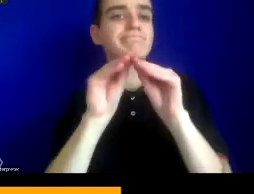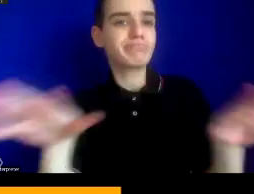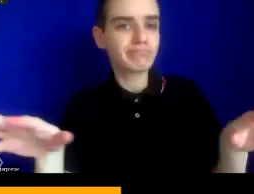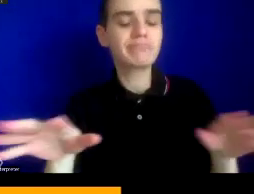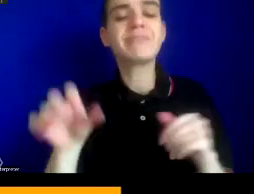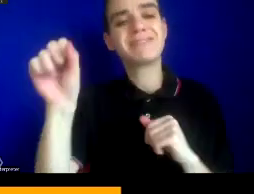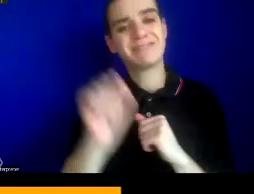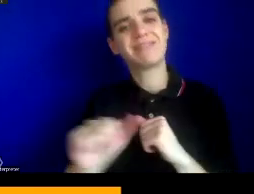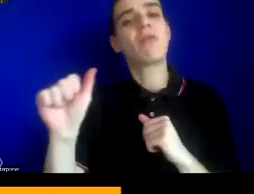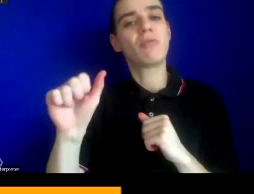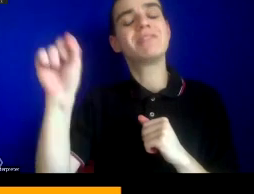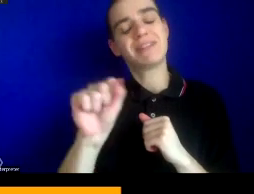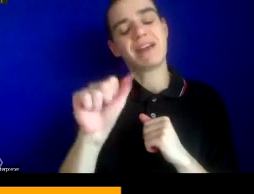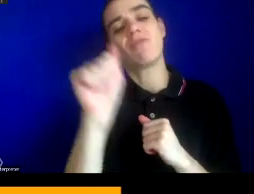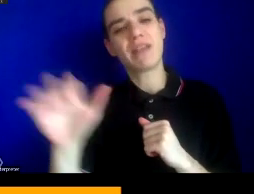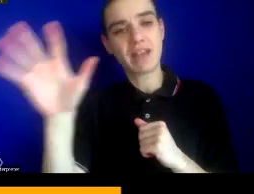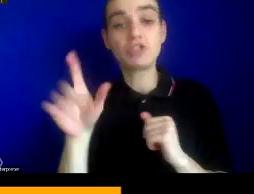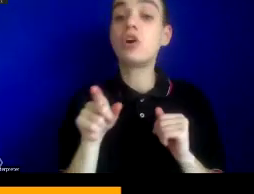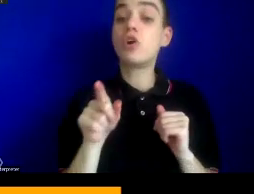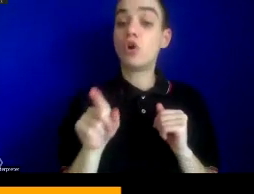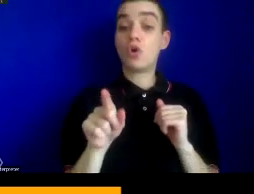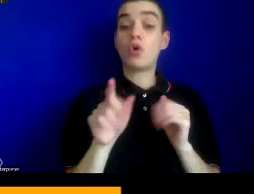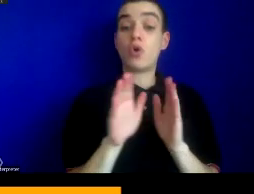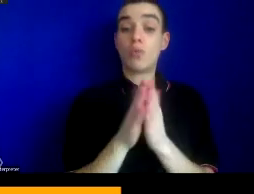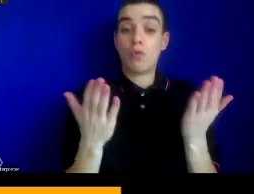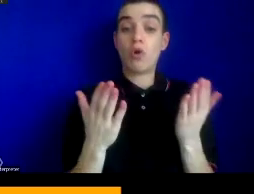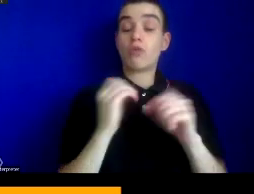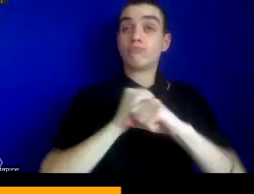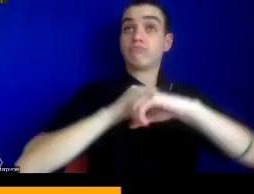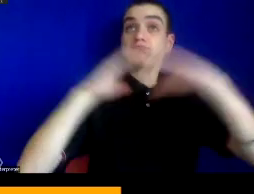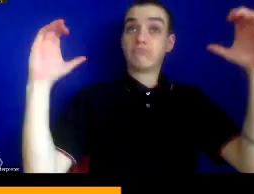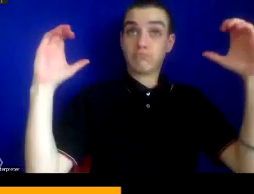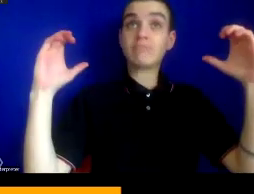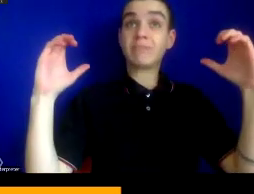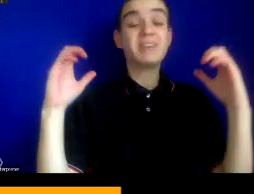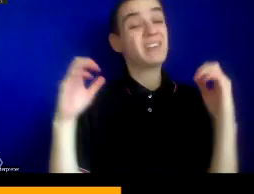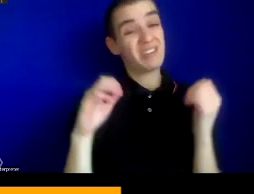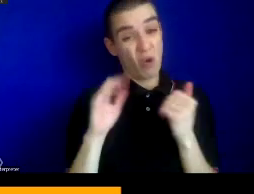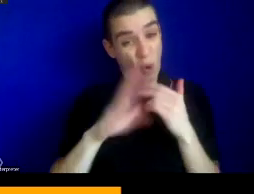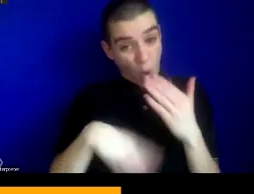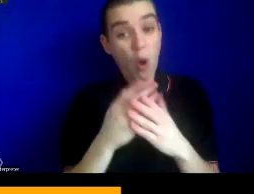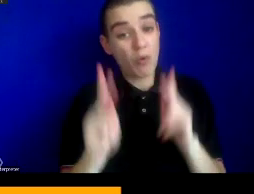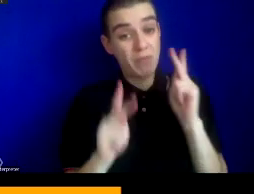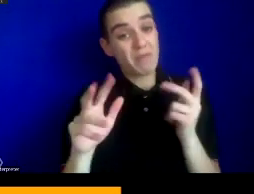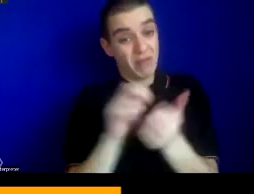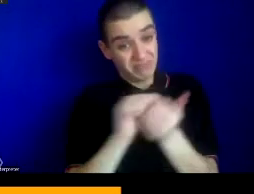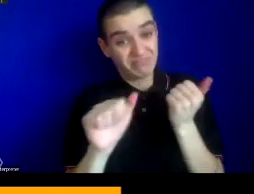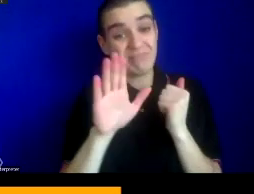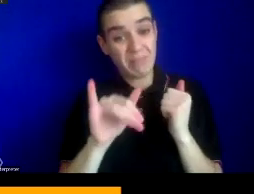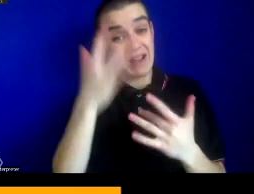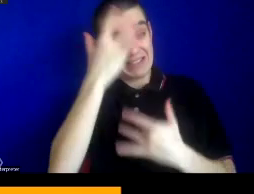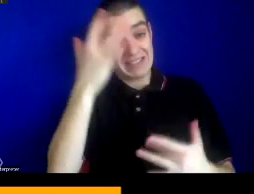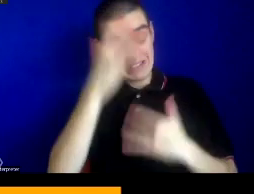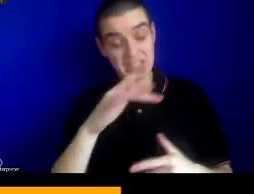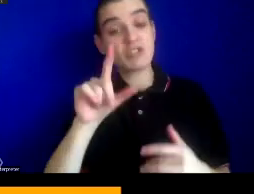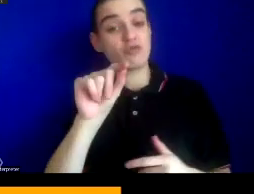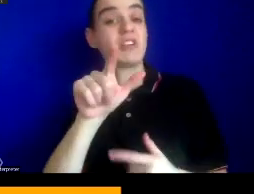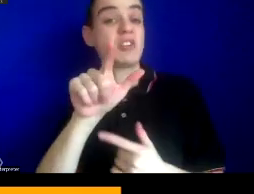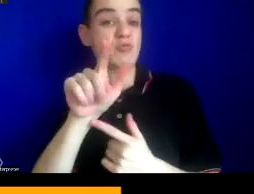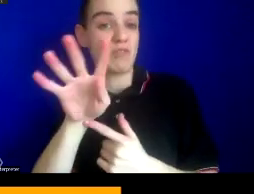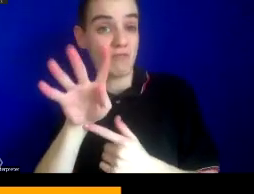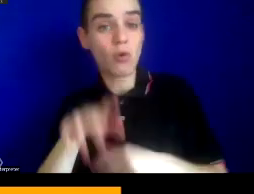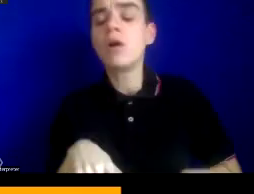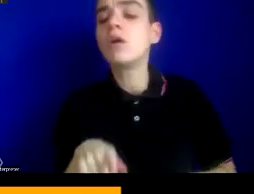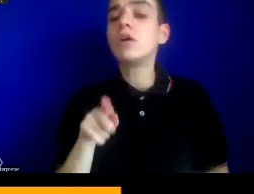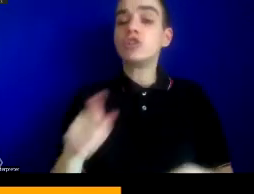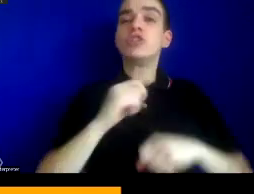envisions a global pandemic plague eradicating the human race in 2094, Shelley locates the seed of the diseases spread in the expansion